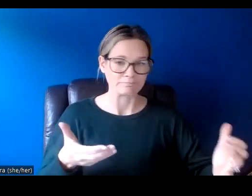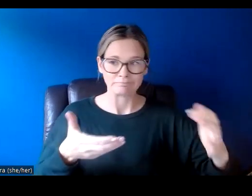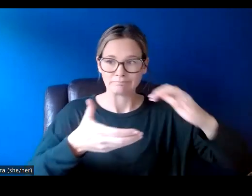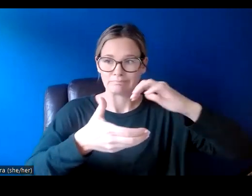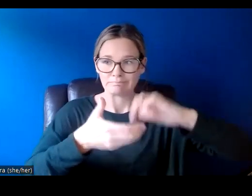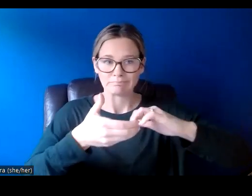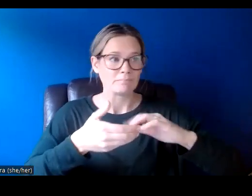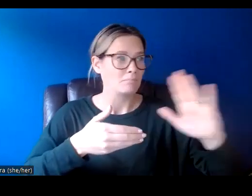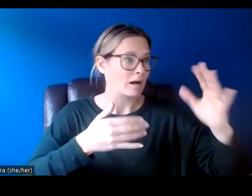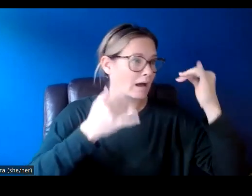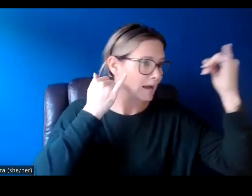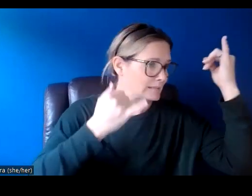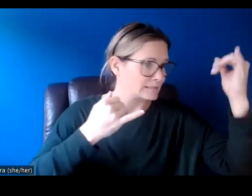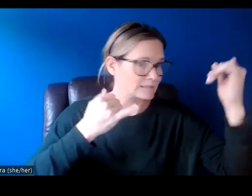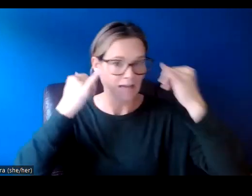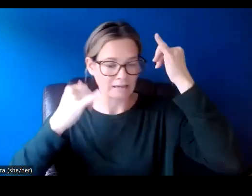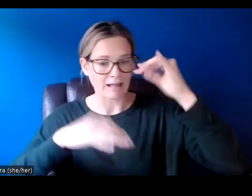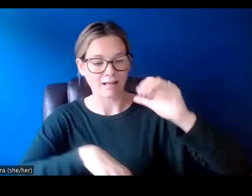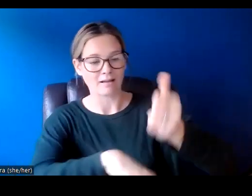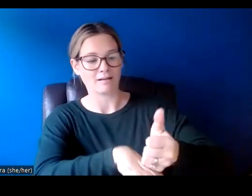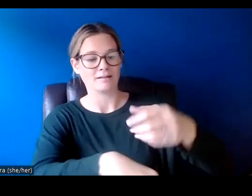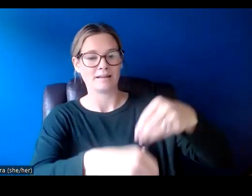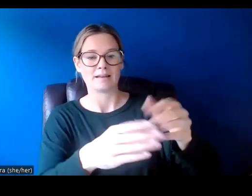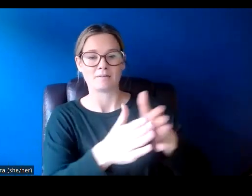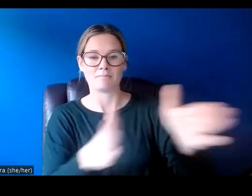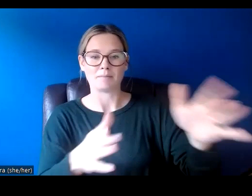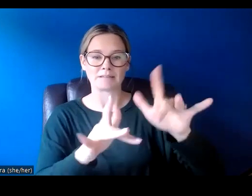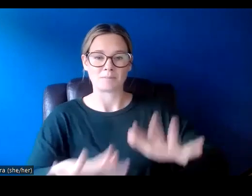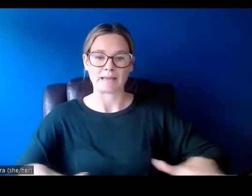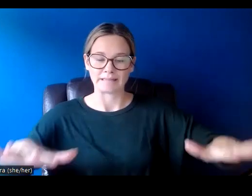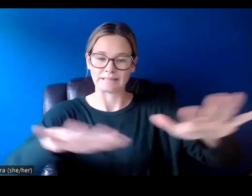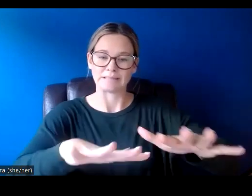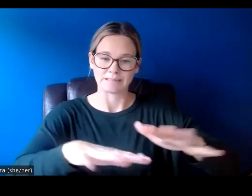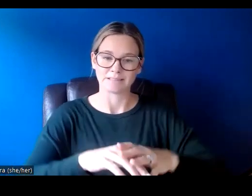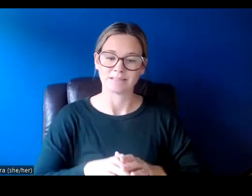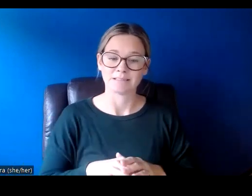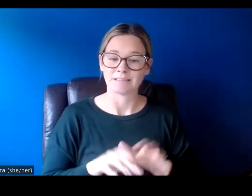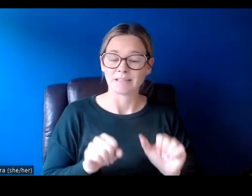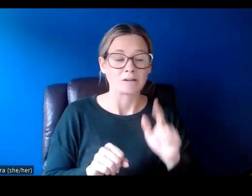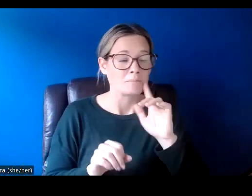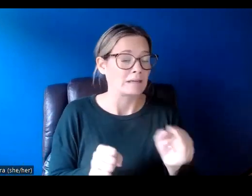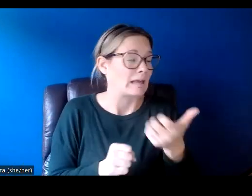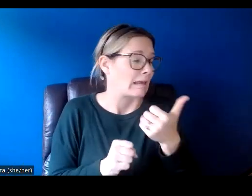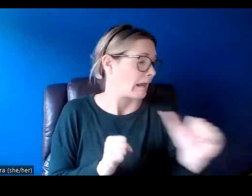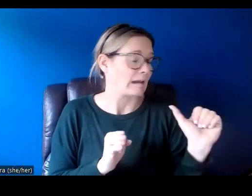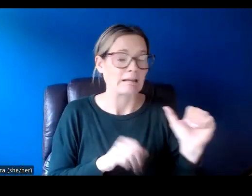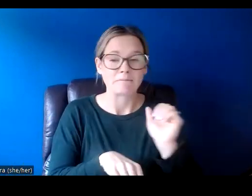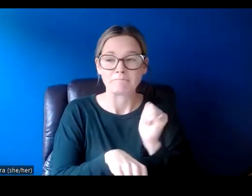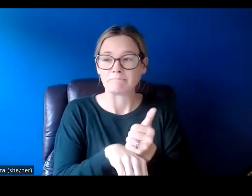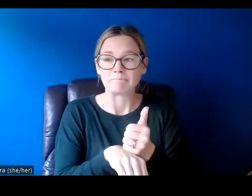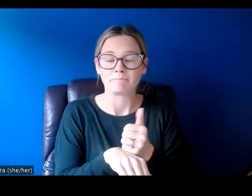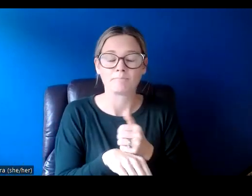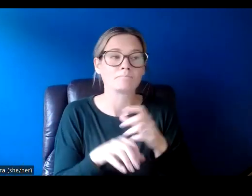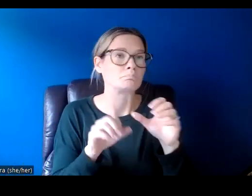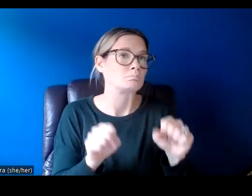ideas in public spaces. The resulting artwork can be almost anything. It